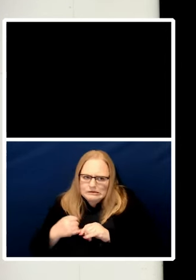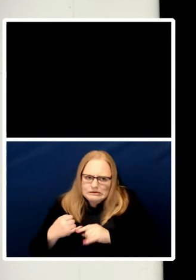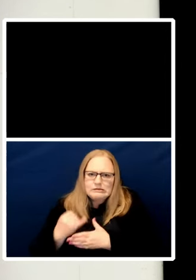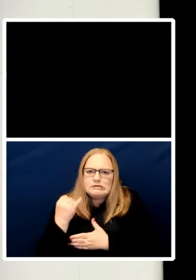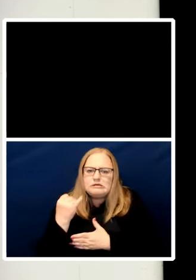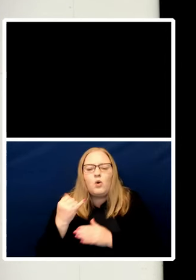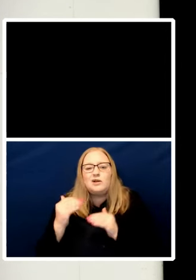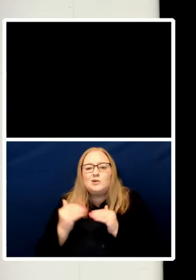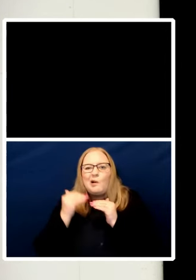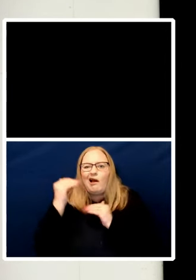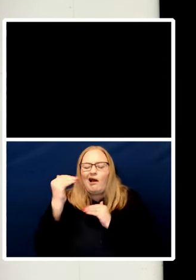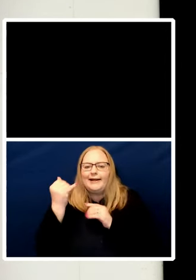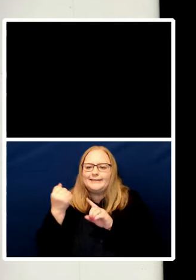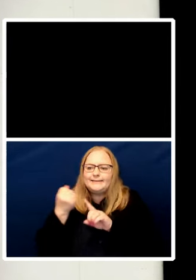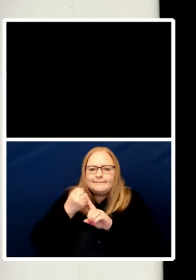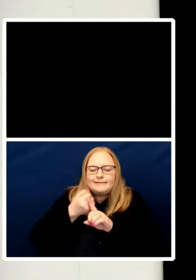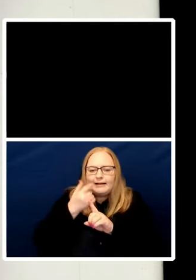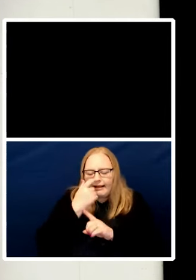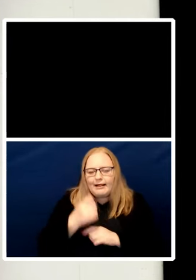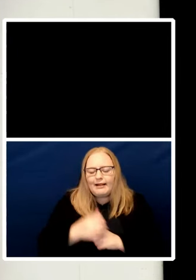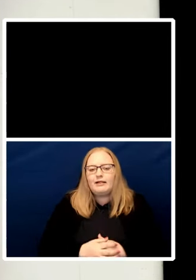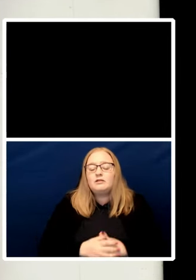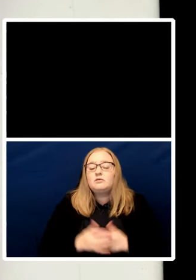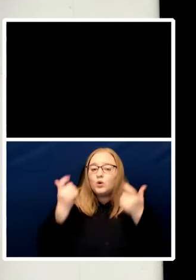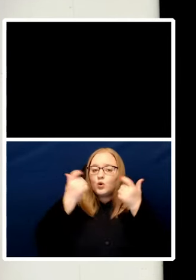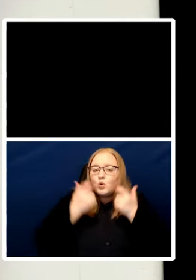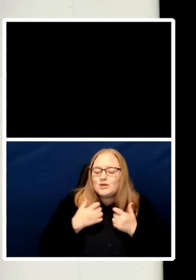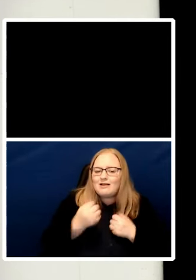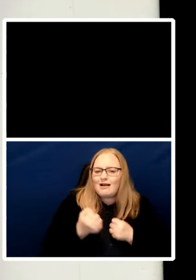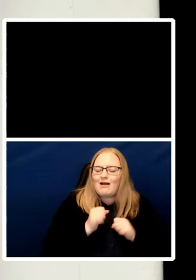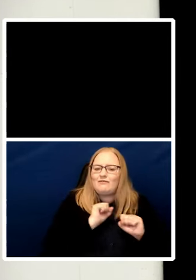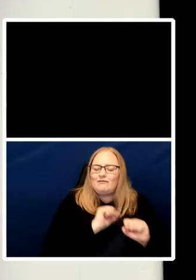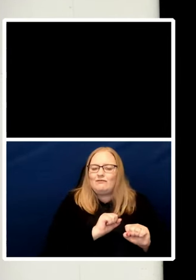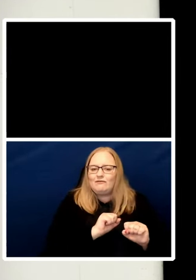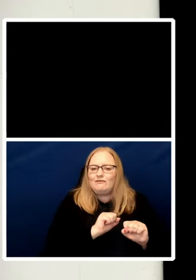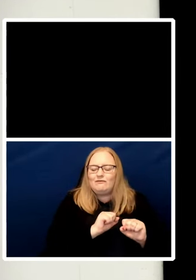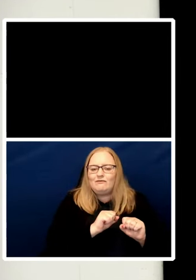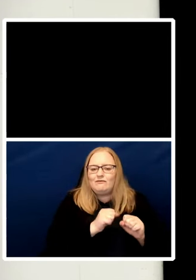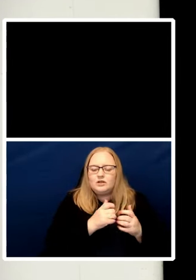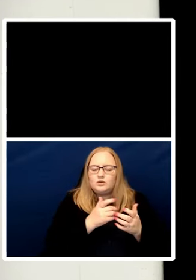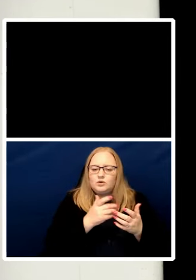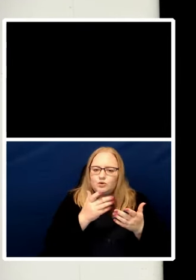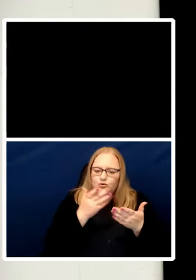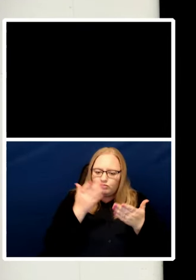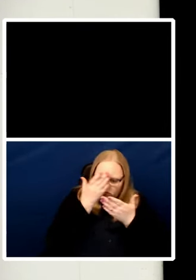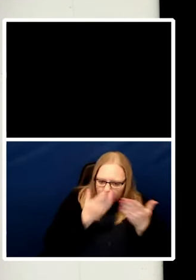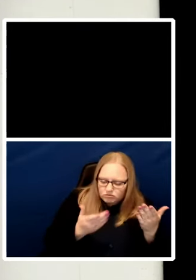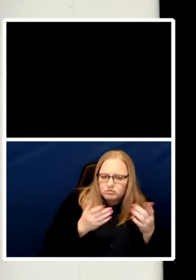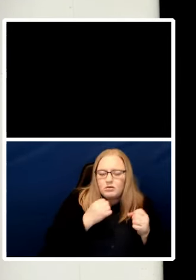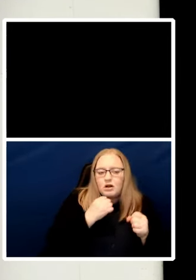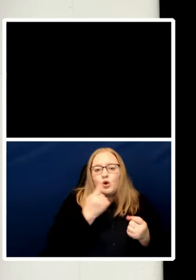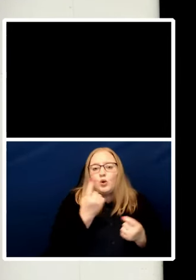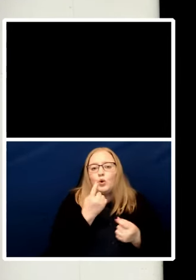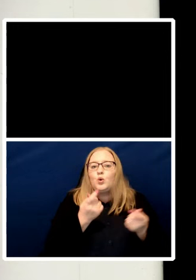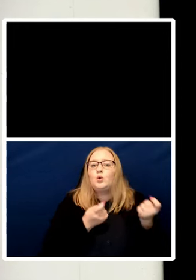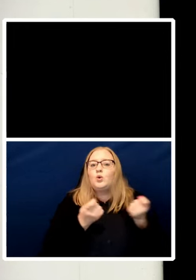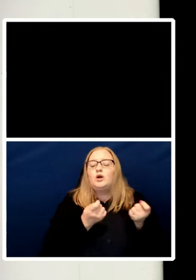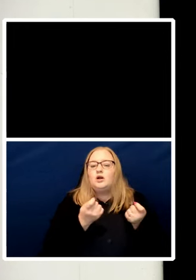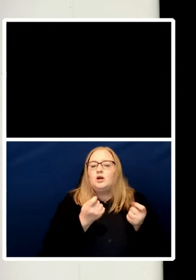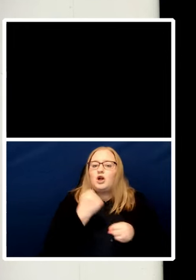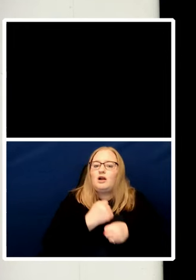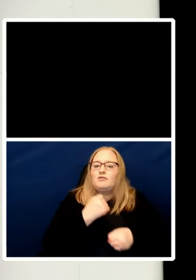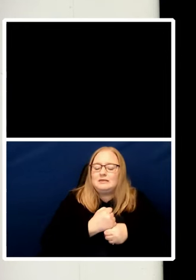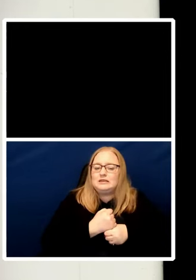courts and a margin of appreciation in international ones to the democratic authority and deliberations of those